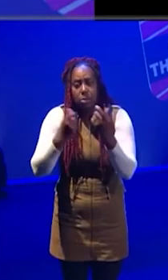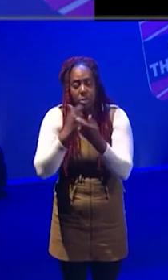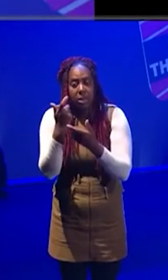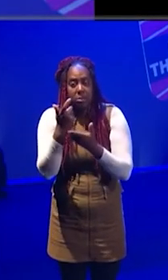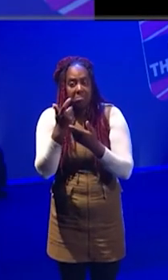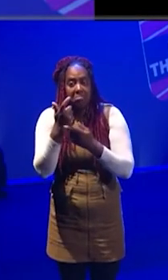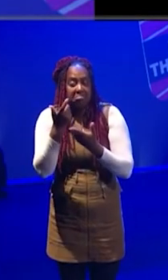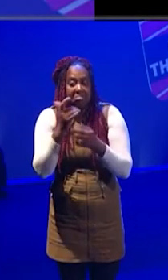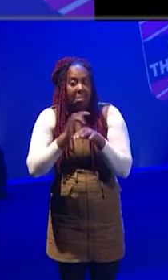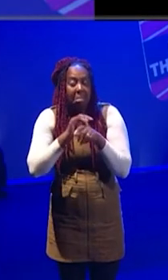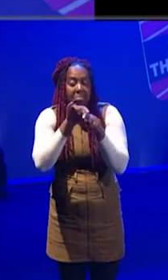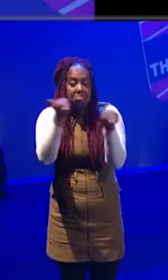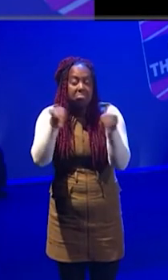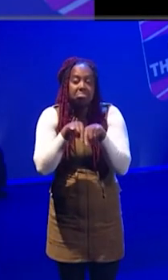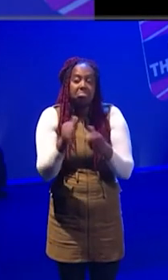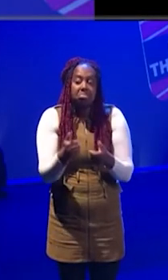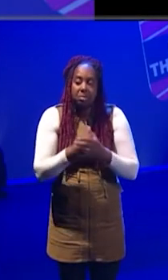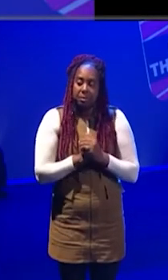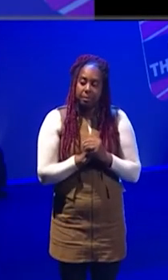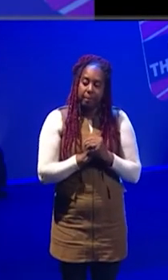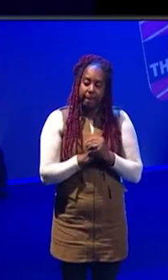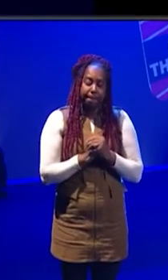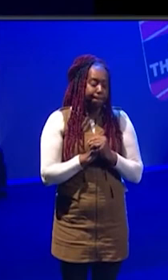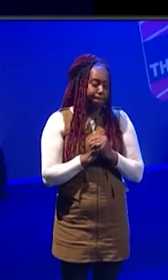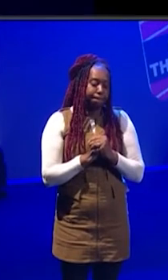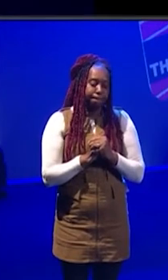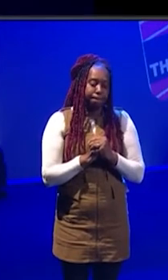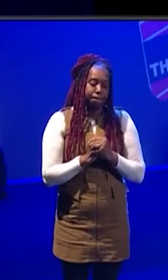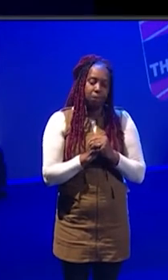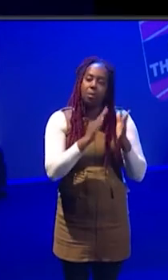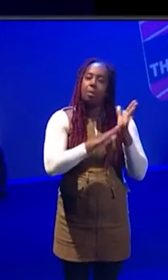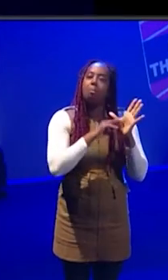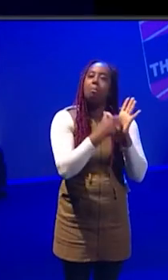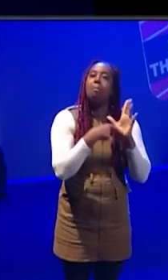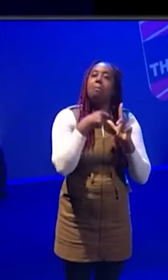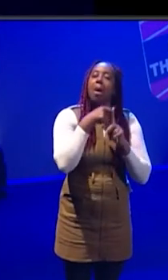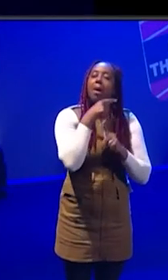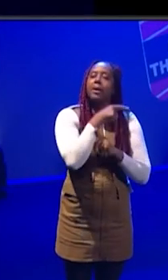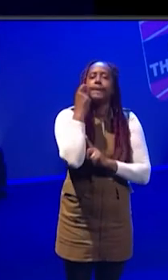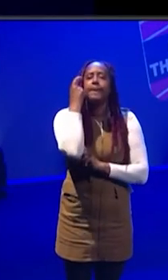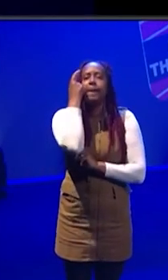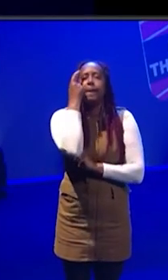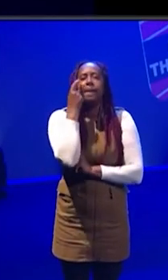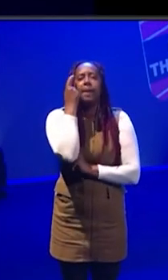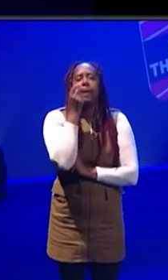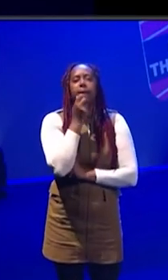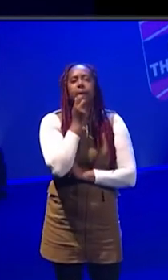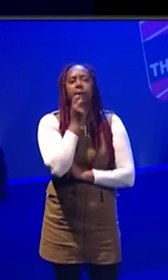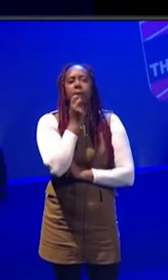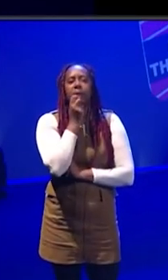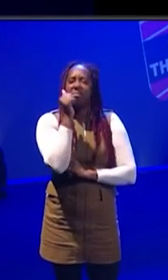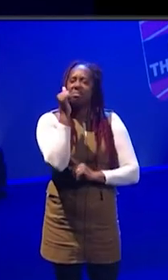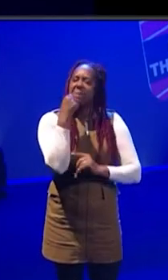Yeah, I think I I might have said at the beginning,